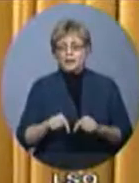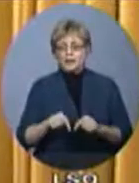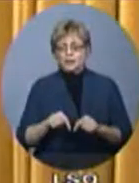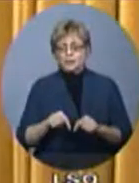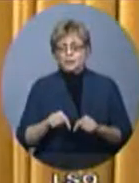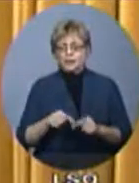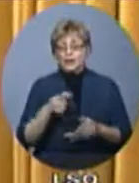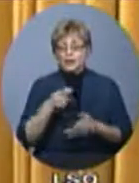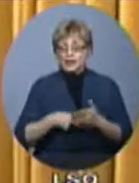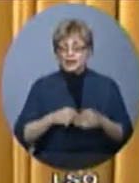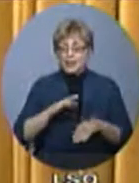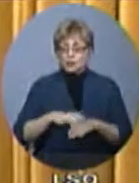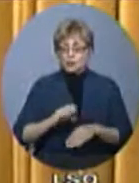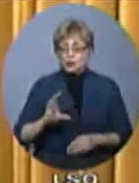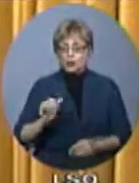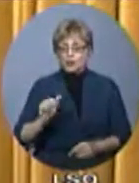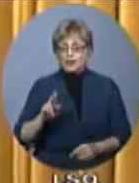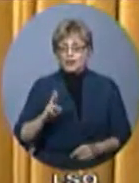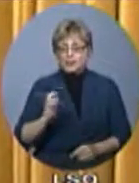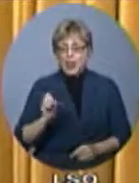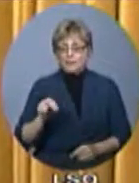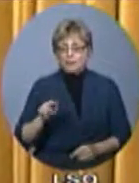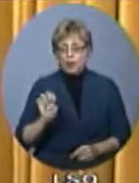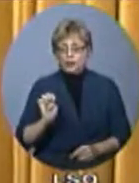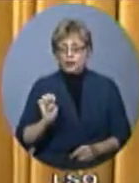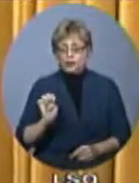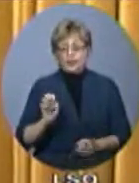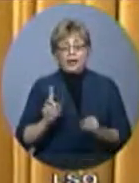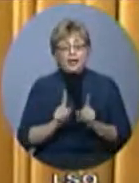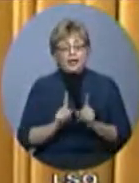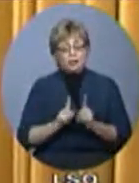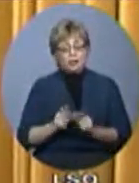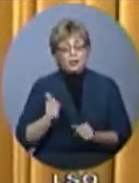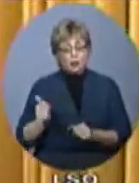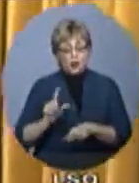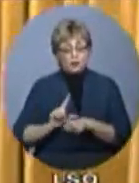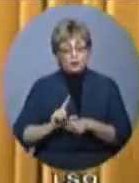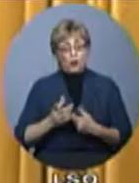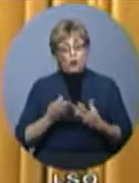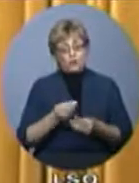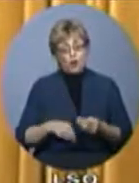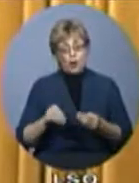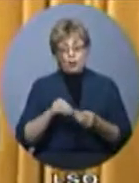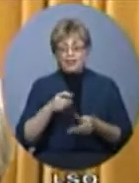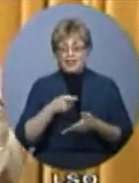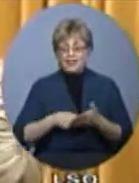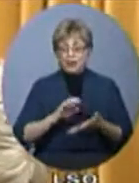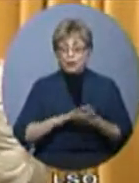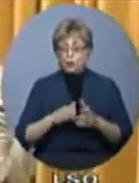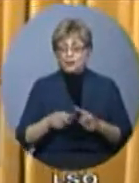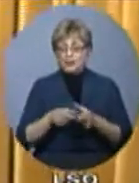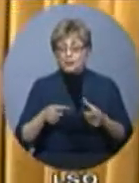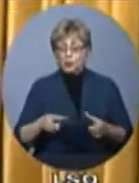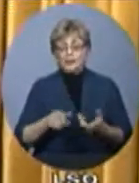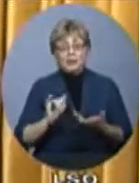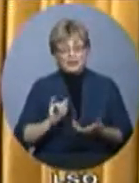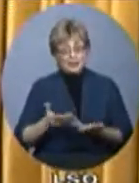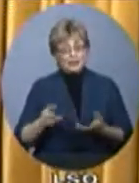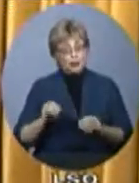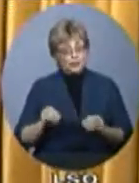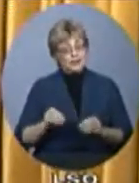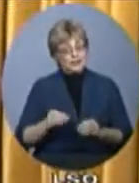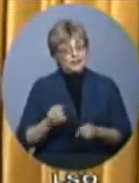job-killing business taxes. Mr. Speaker, my question is to the Minister of Finance and ask that he tell the House how